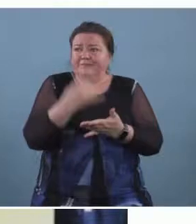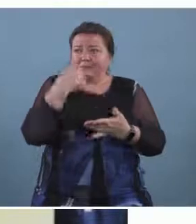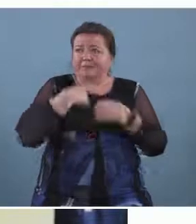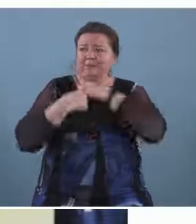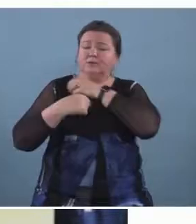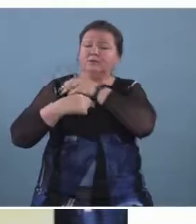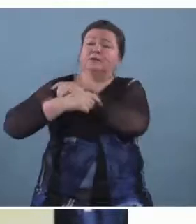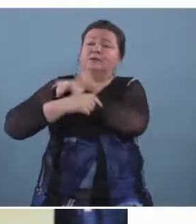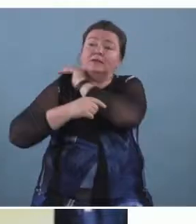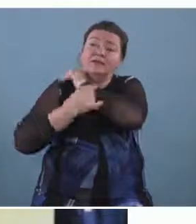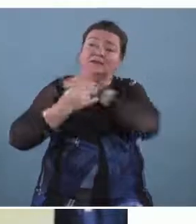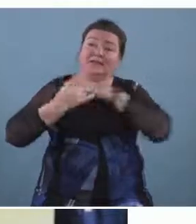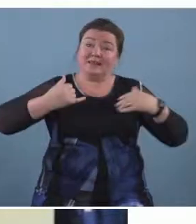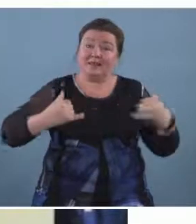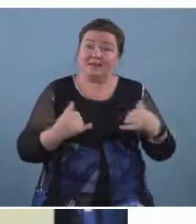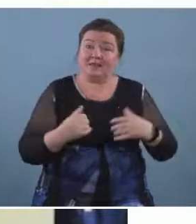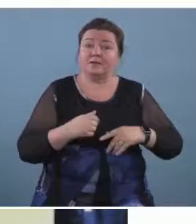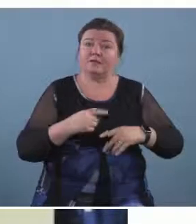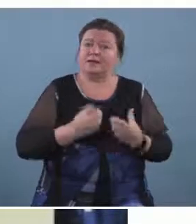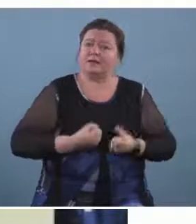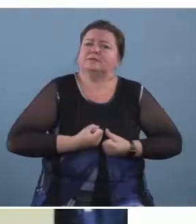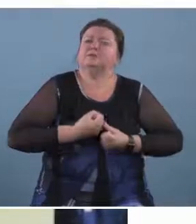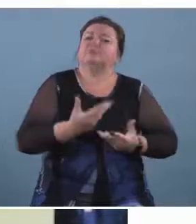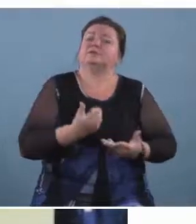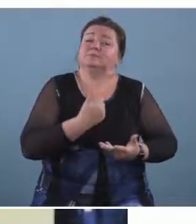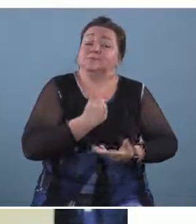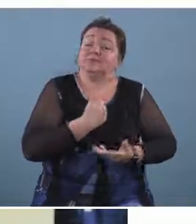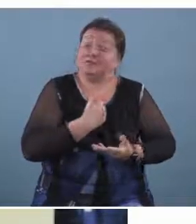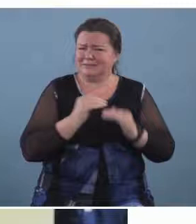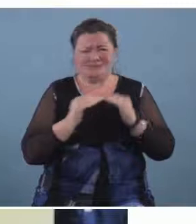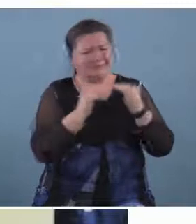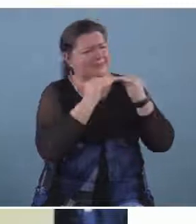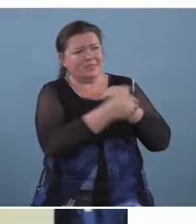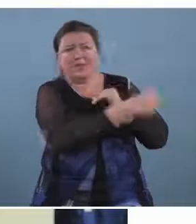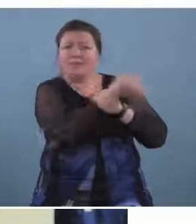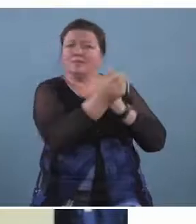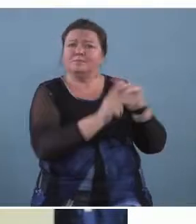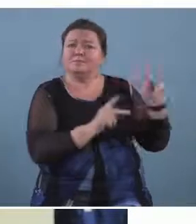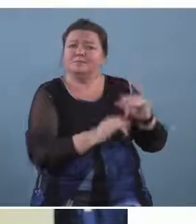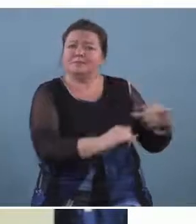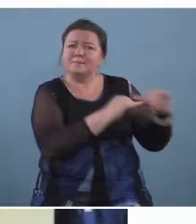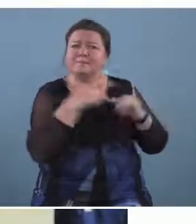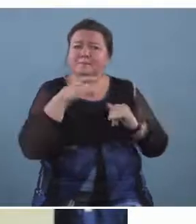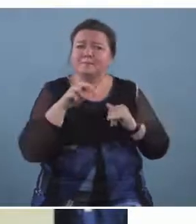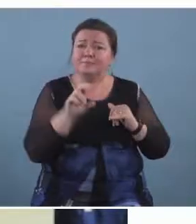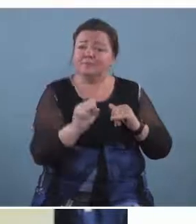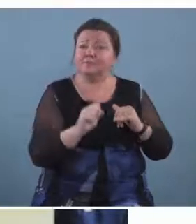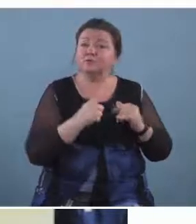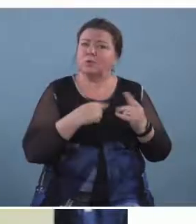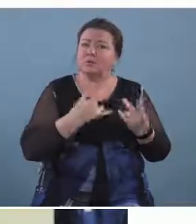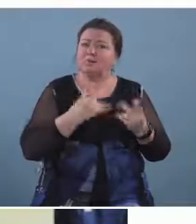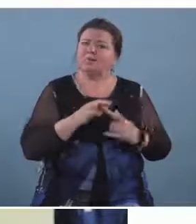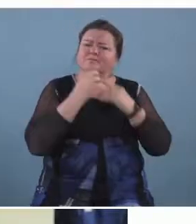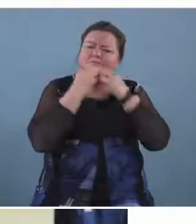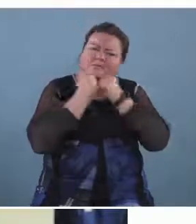voice um i can express myself just like my peers and that's valuable and i think it's especially valuable